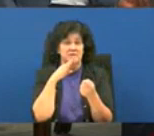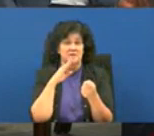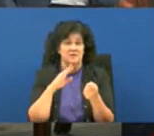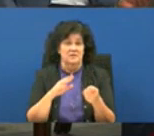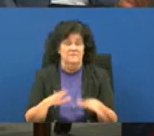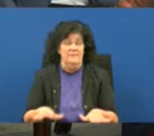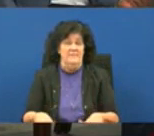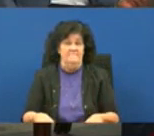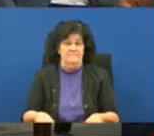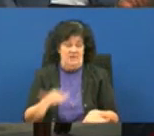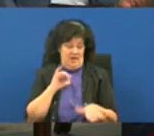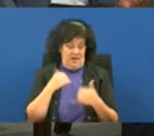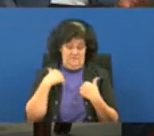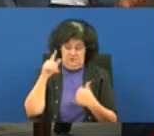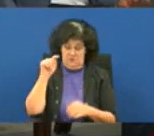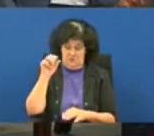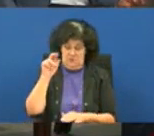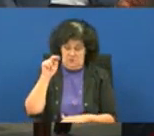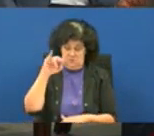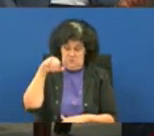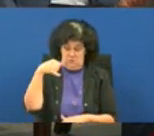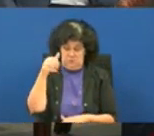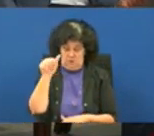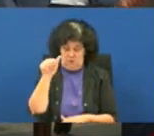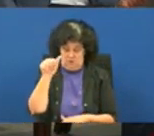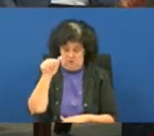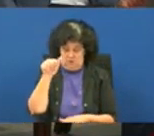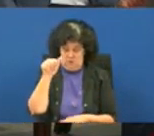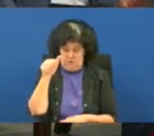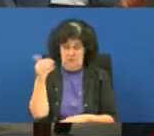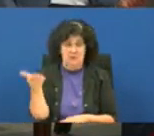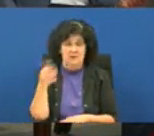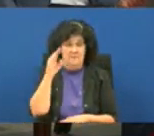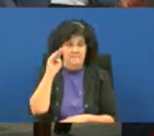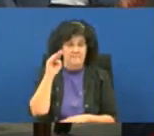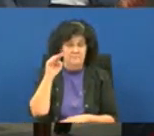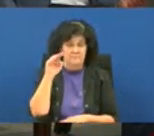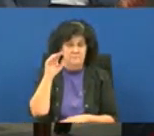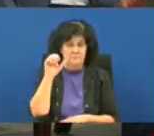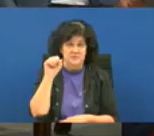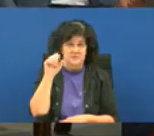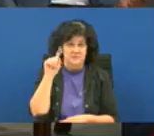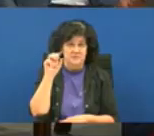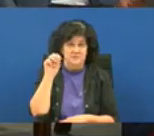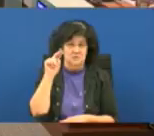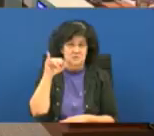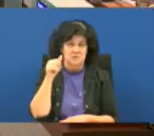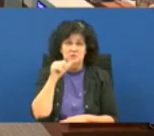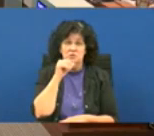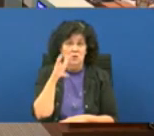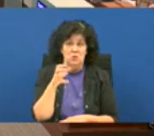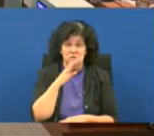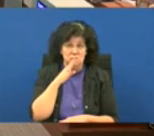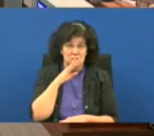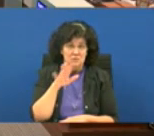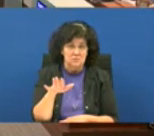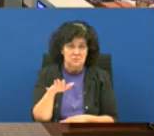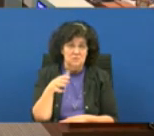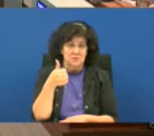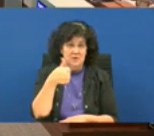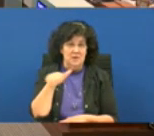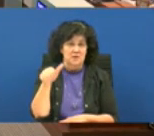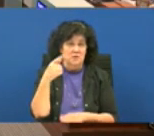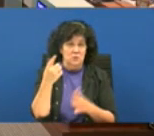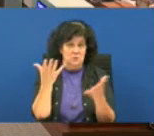zero eight miss miles miss miles has uh doesn't want to speak is there anyone else wishing to speak